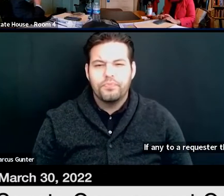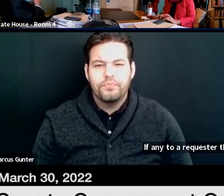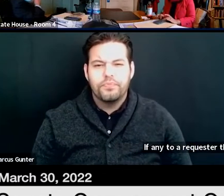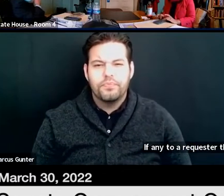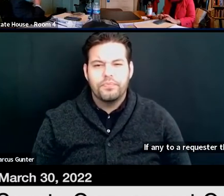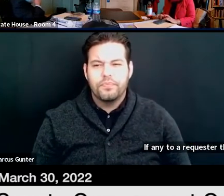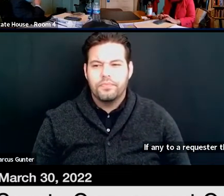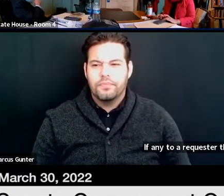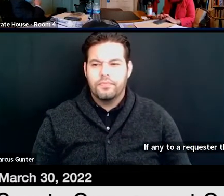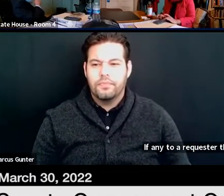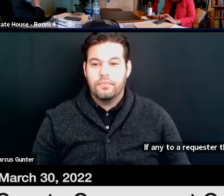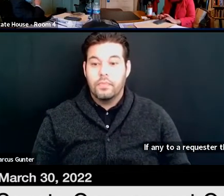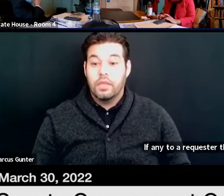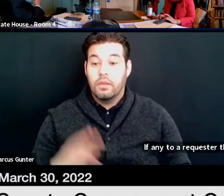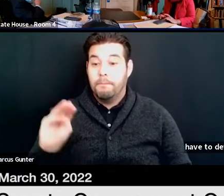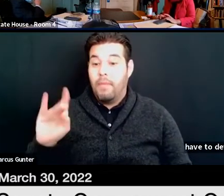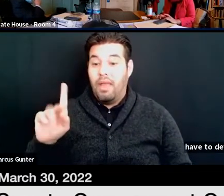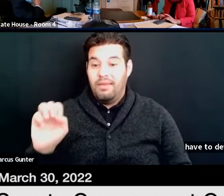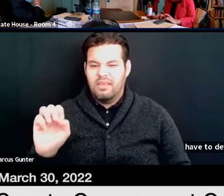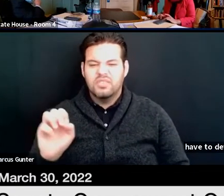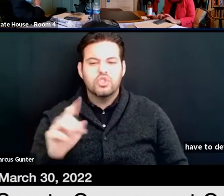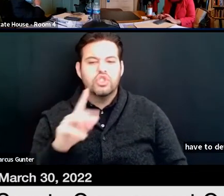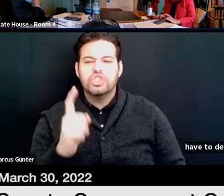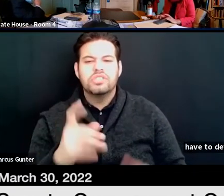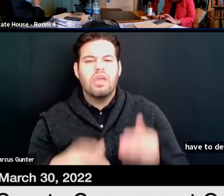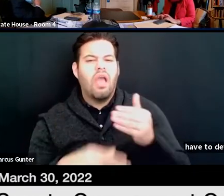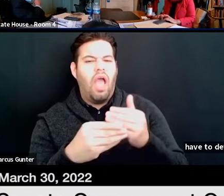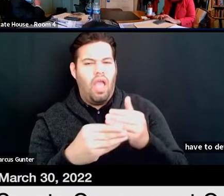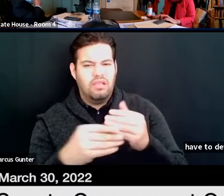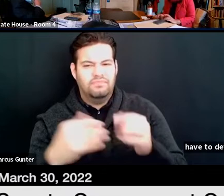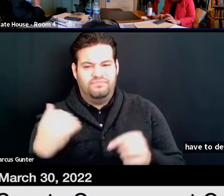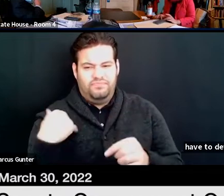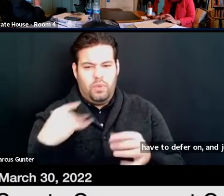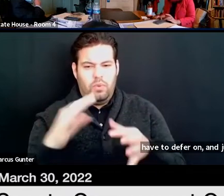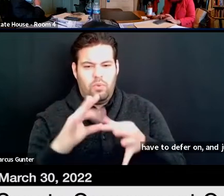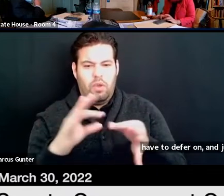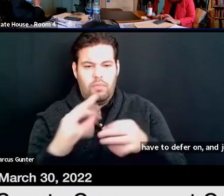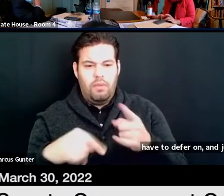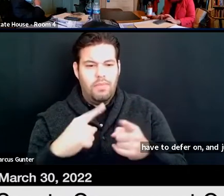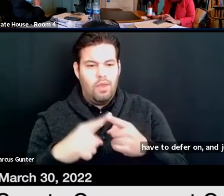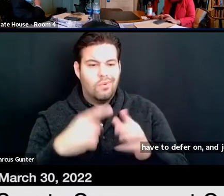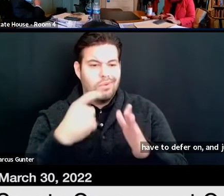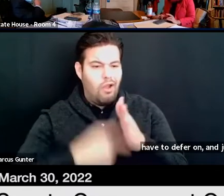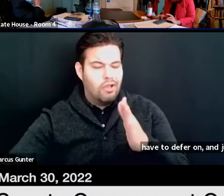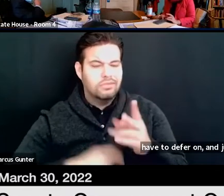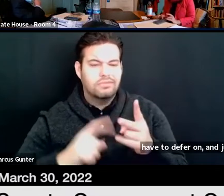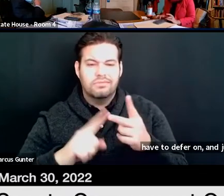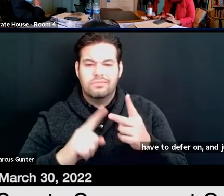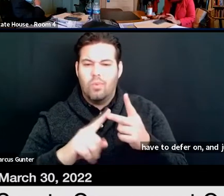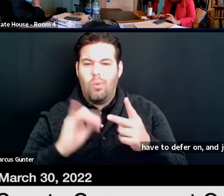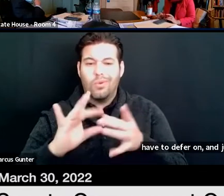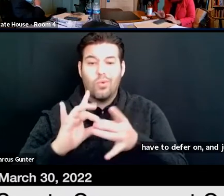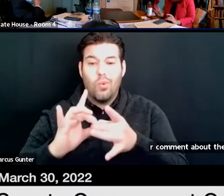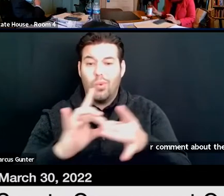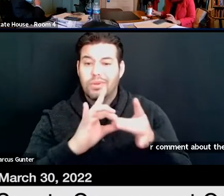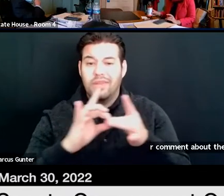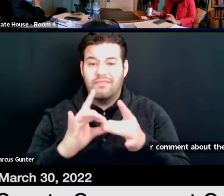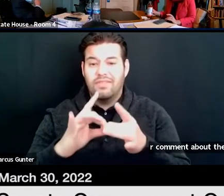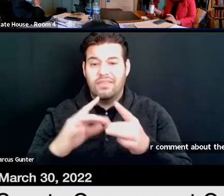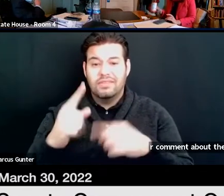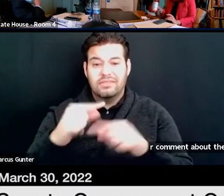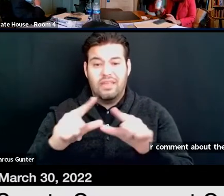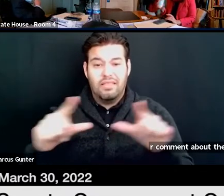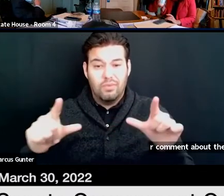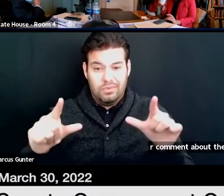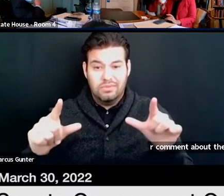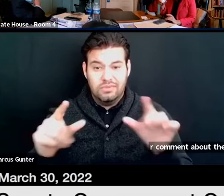And just to add to Kevin's earlier comment about the cost or the coordinating of the American sign